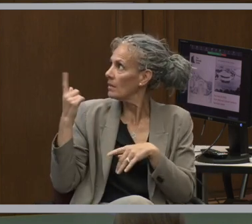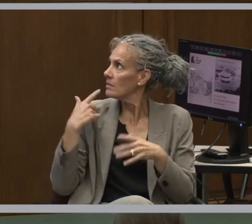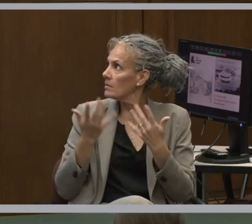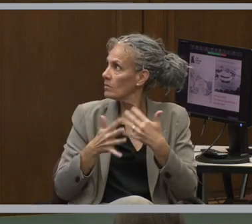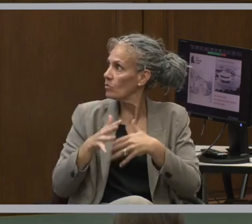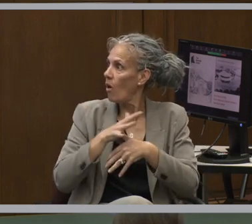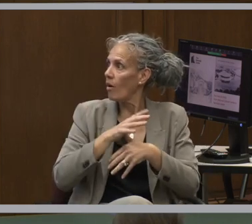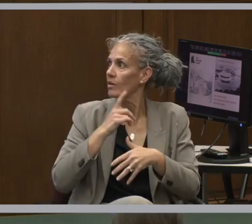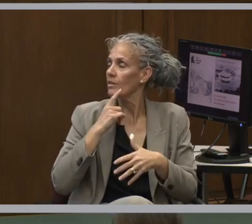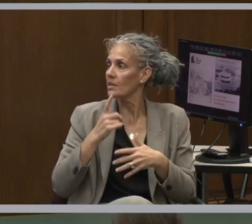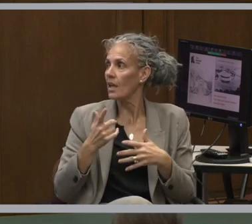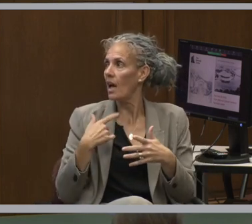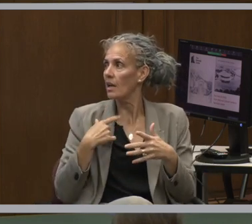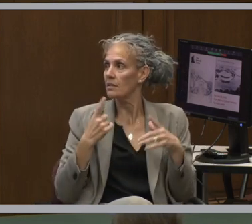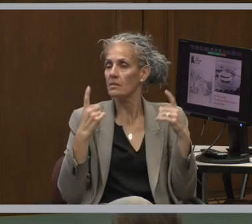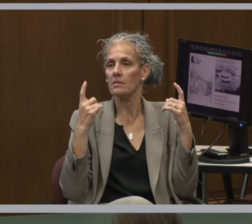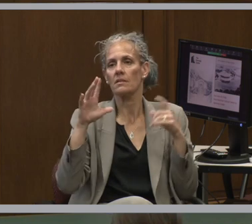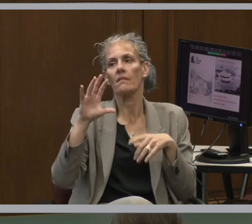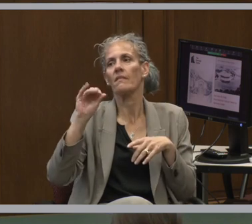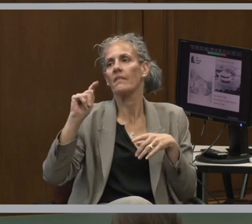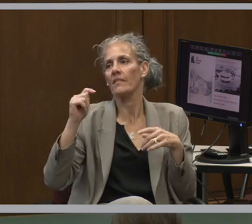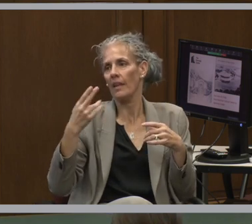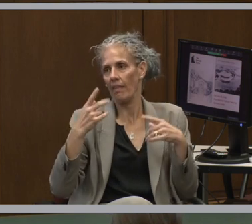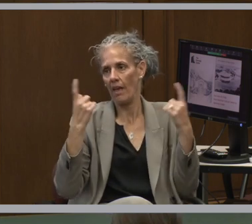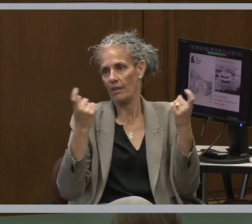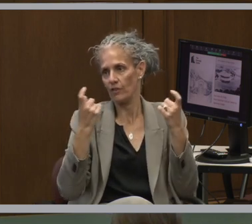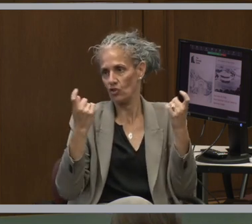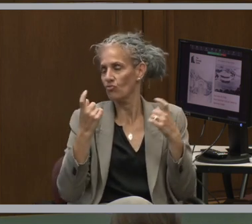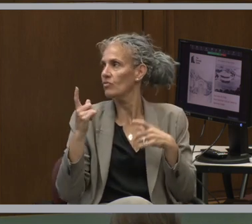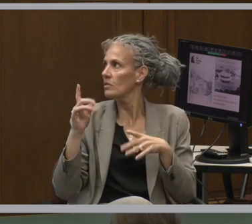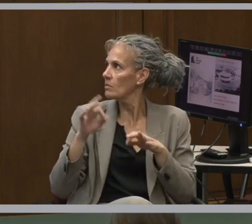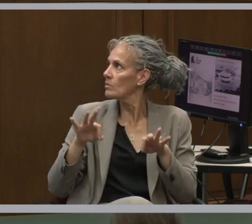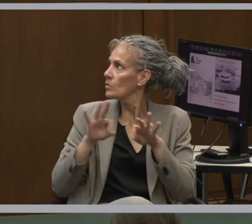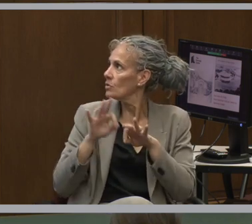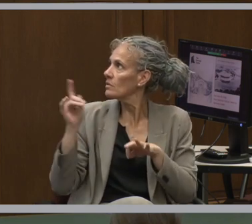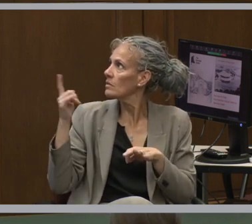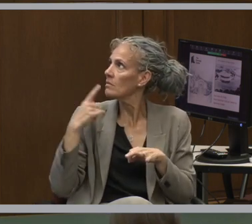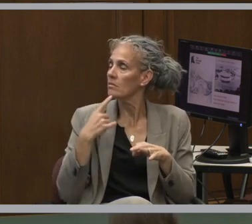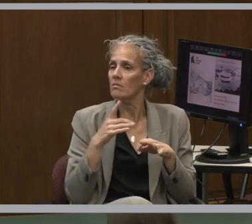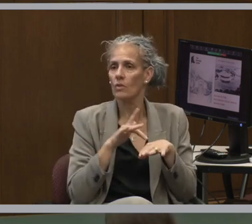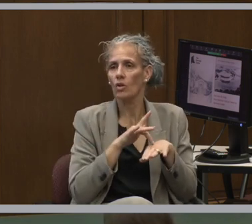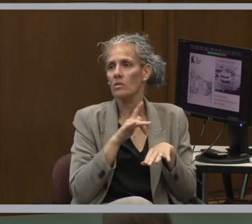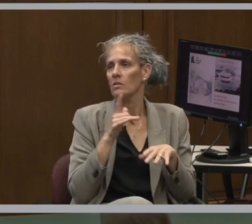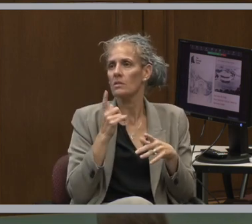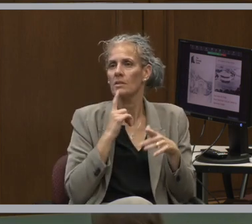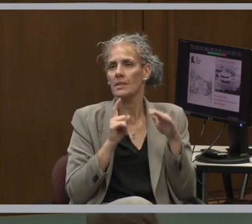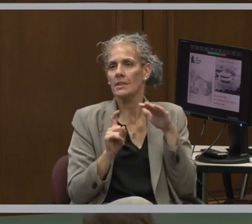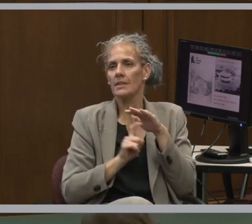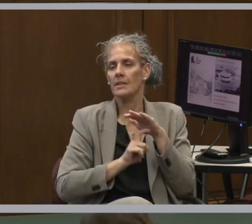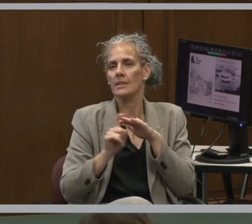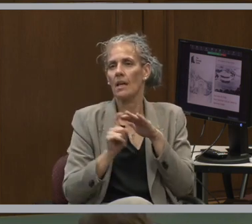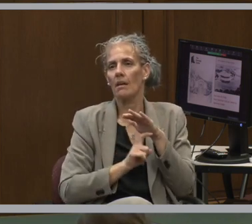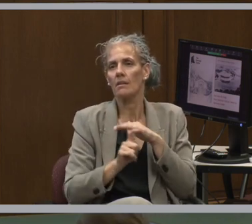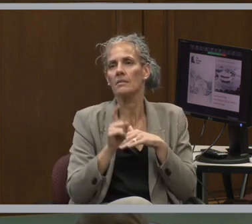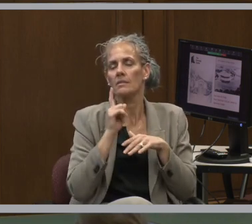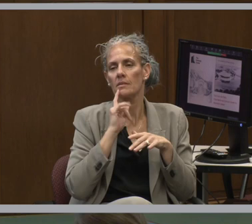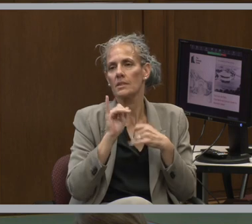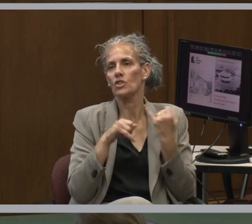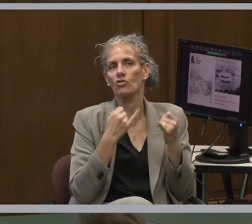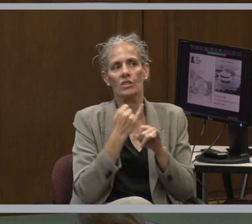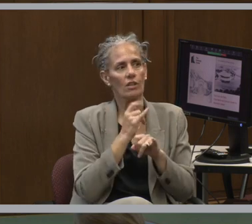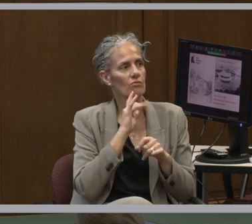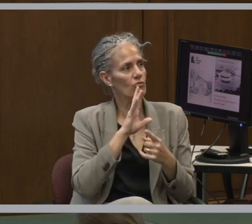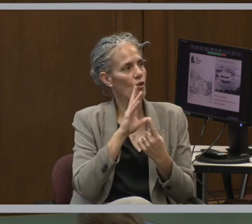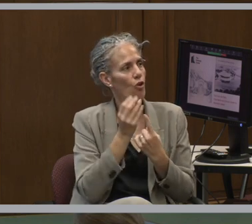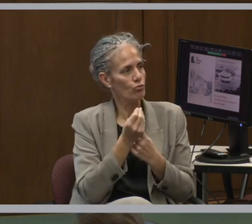couldn't process everything, early records. So I've just included a couple of scans from what we've called our National Cultural Center collection.